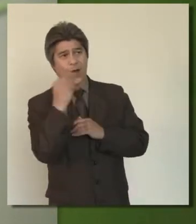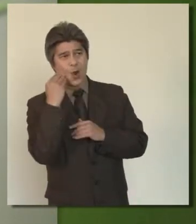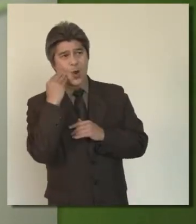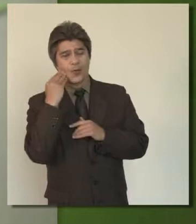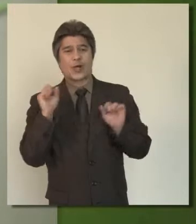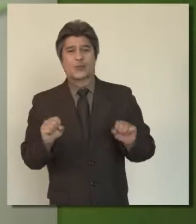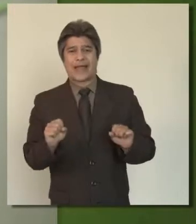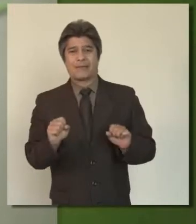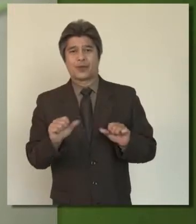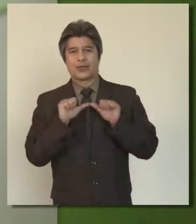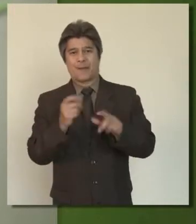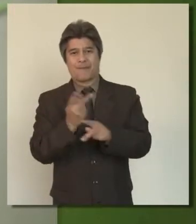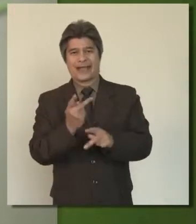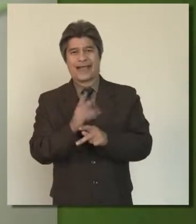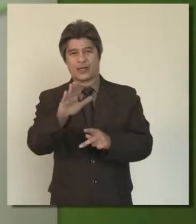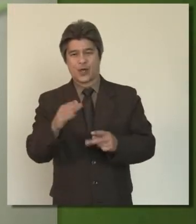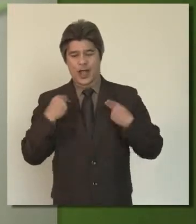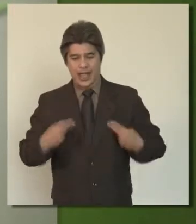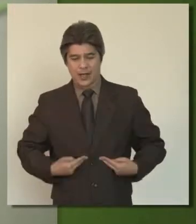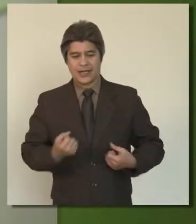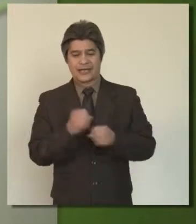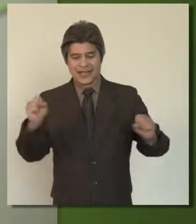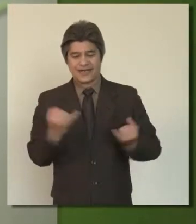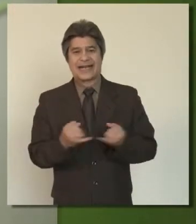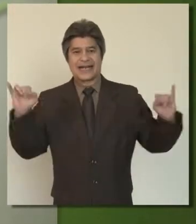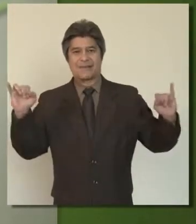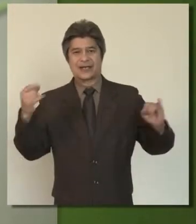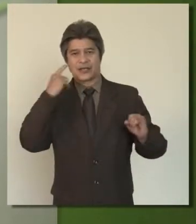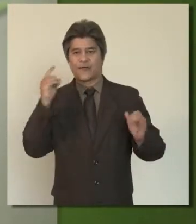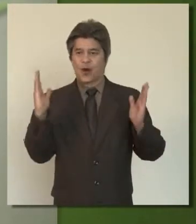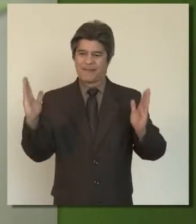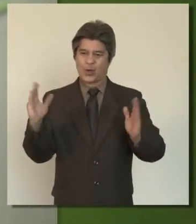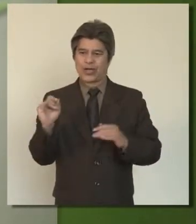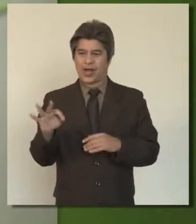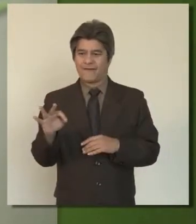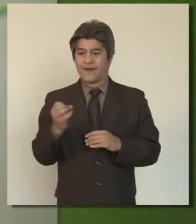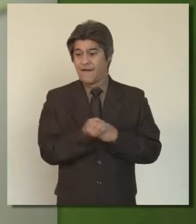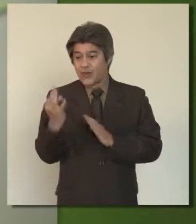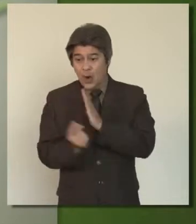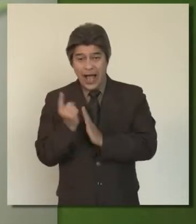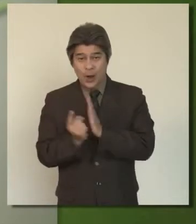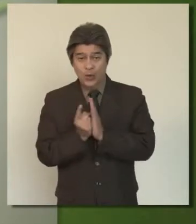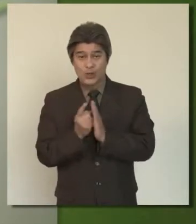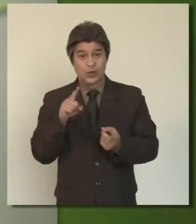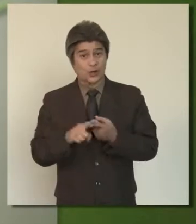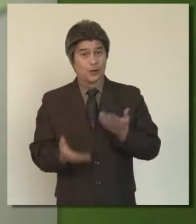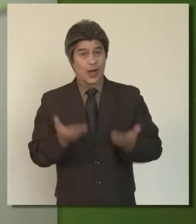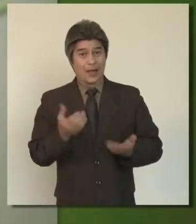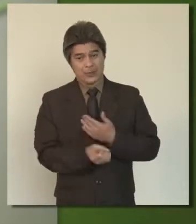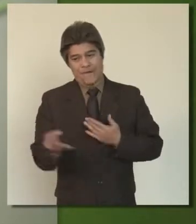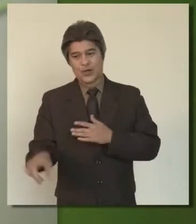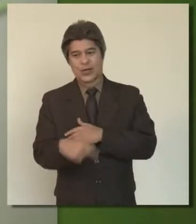and out of your home to be able to maintain your health, your safety, your independence for a period of, you know, a few hours